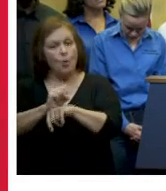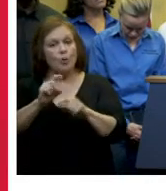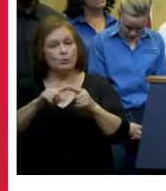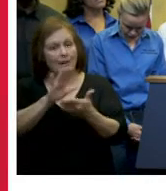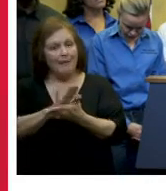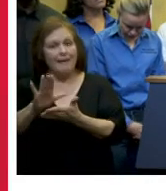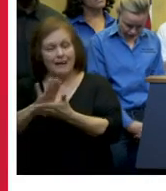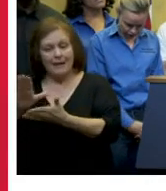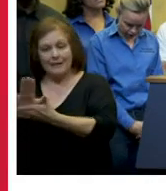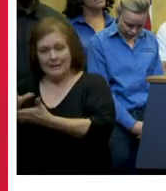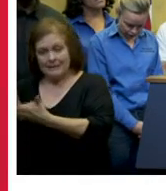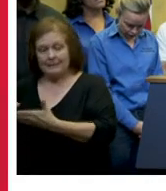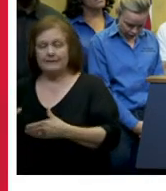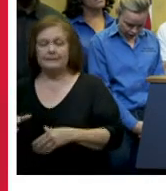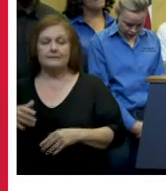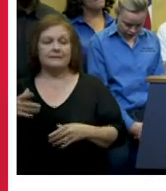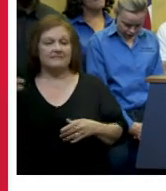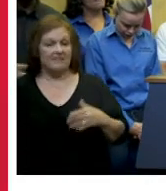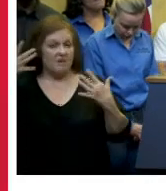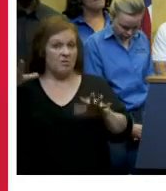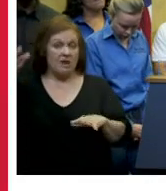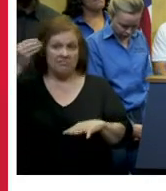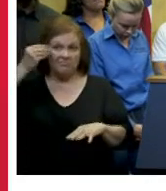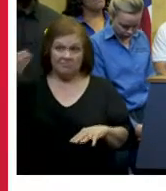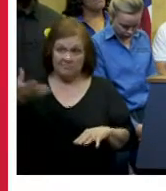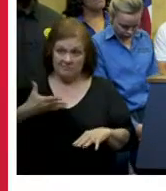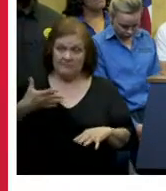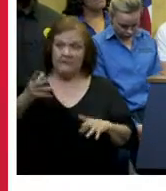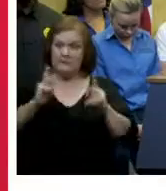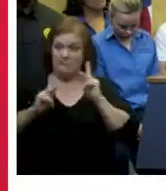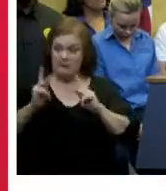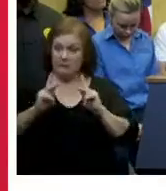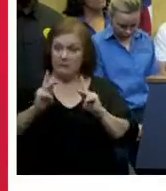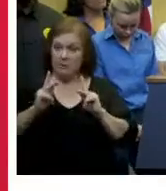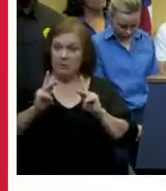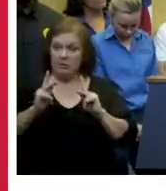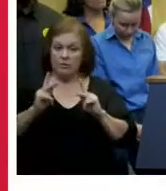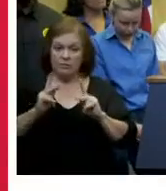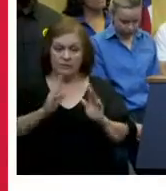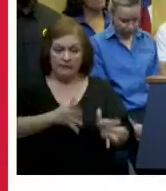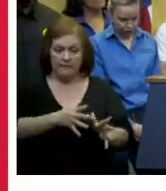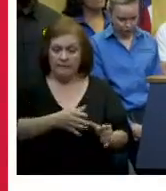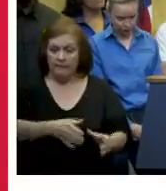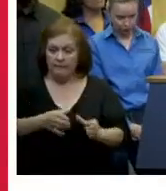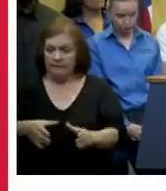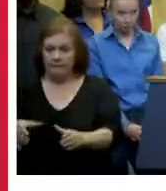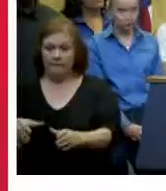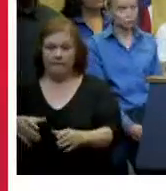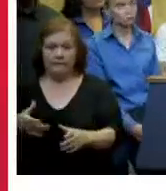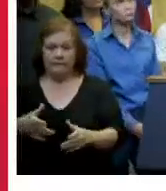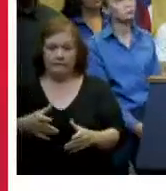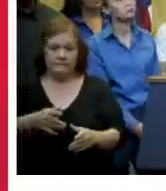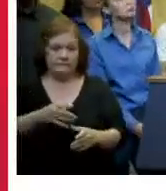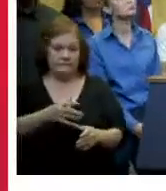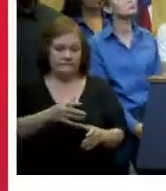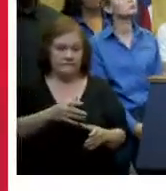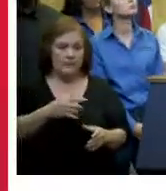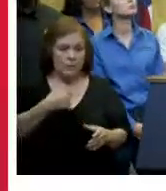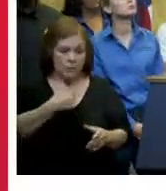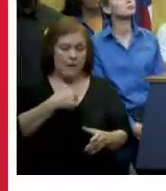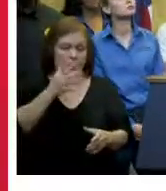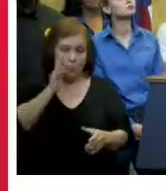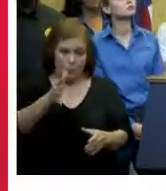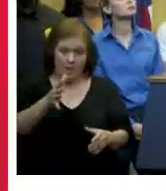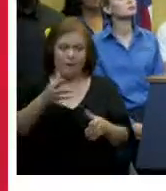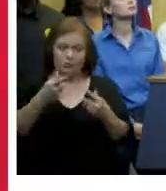already received reports of persons putting massive amounts of things on the curb we will try to get as much as possible